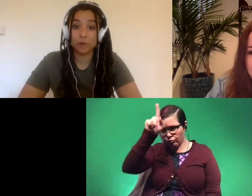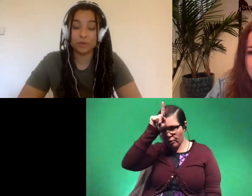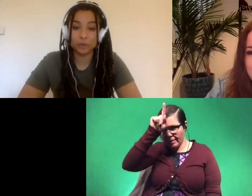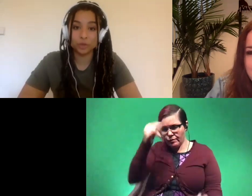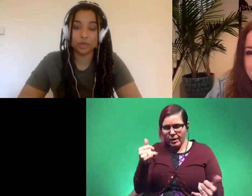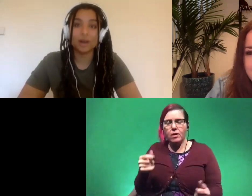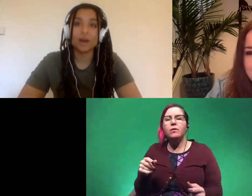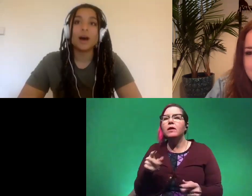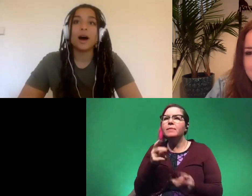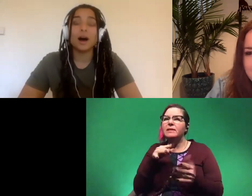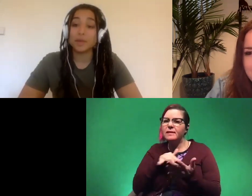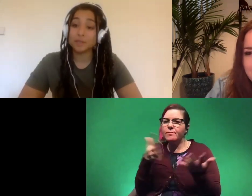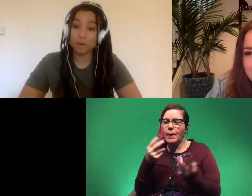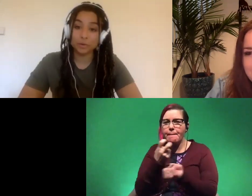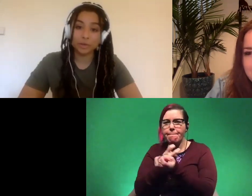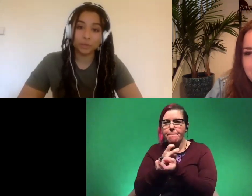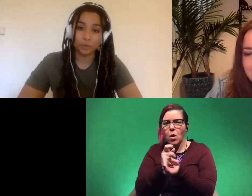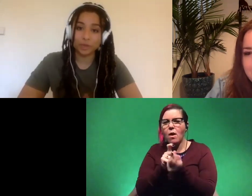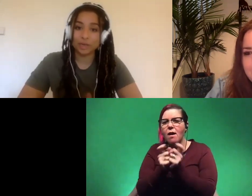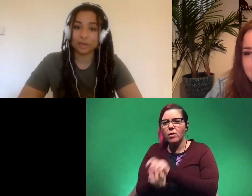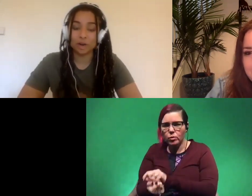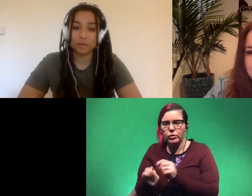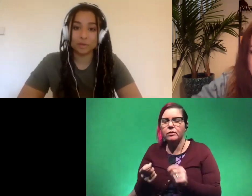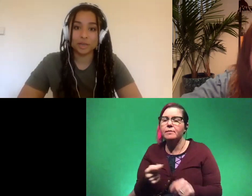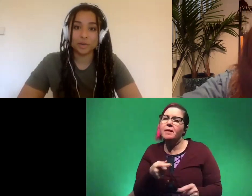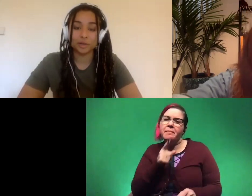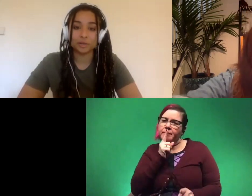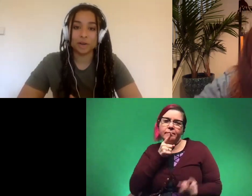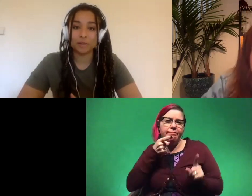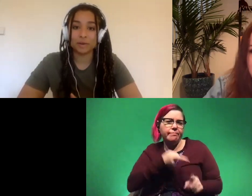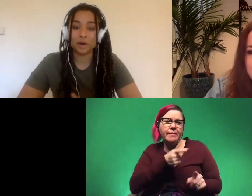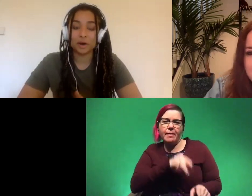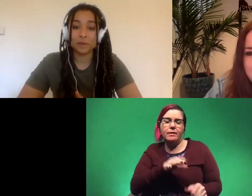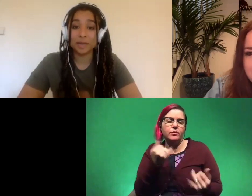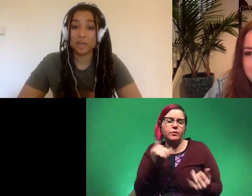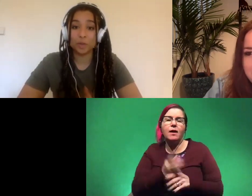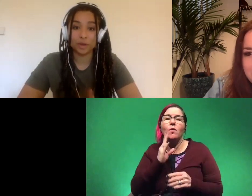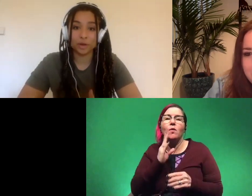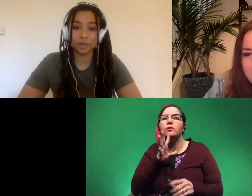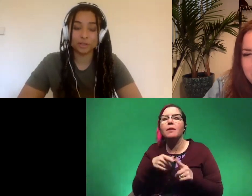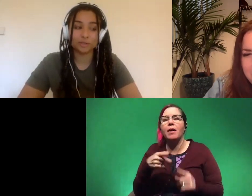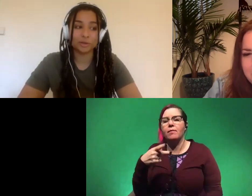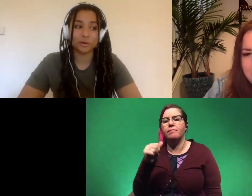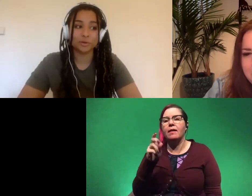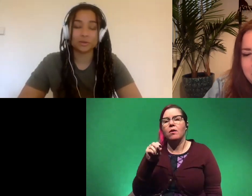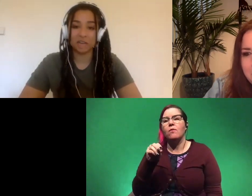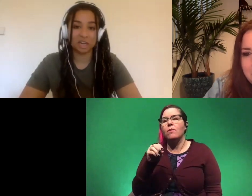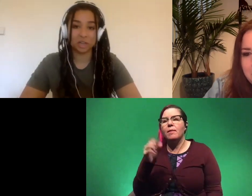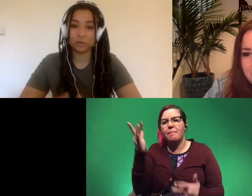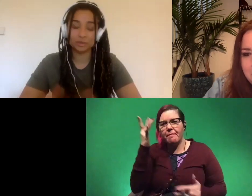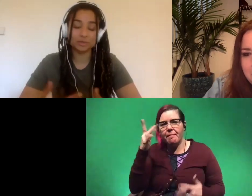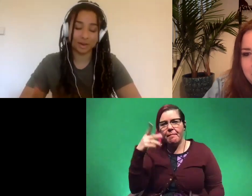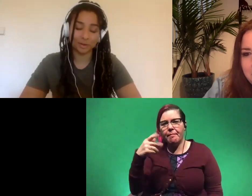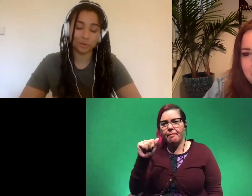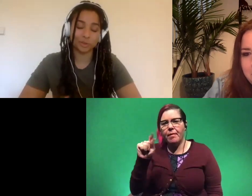bone evolution uh but that's not what we're really going to talk about today we're going to talk about uh paleopathologies so that